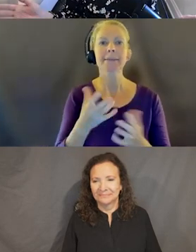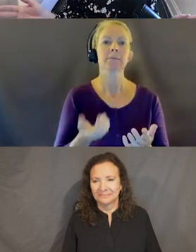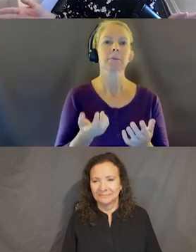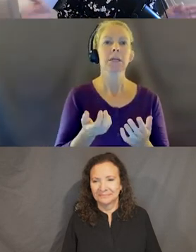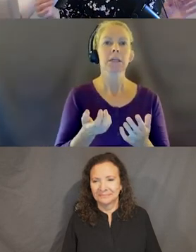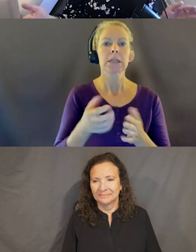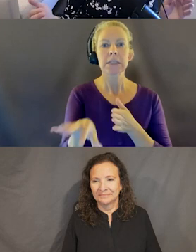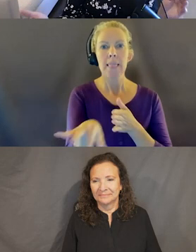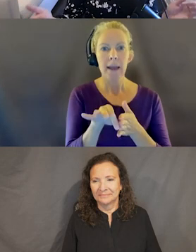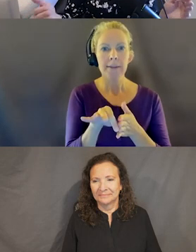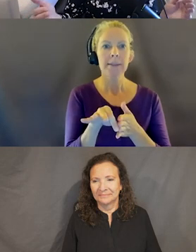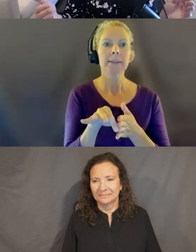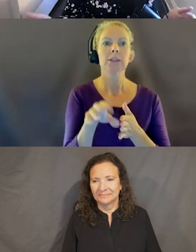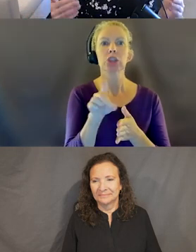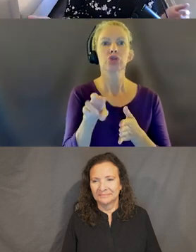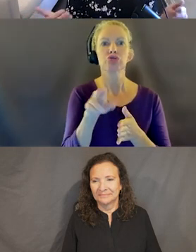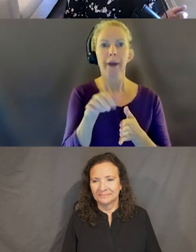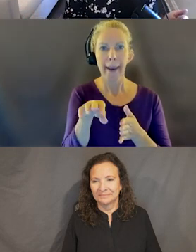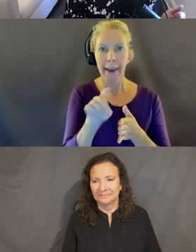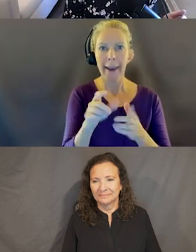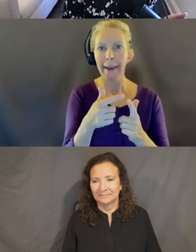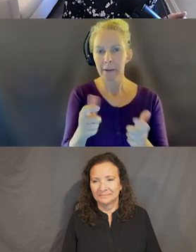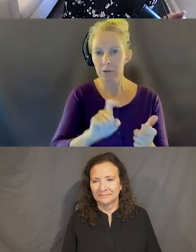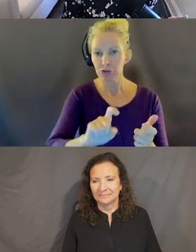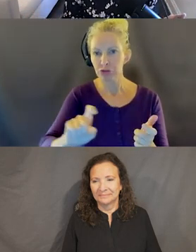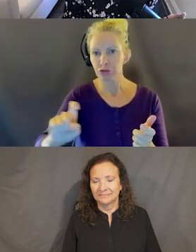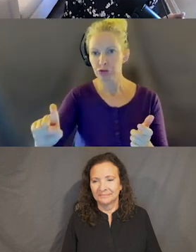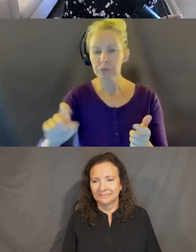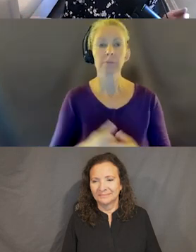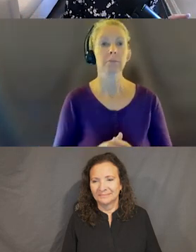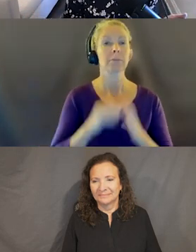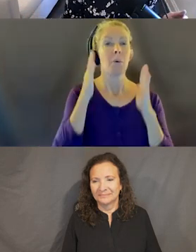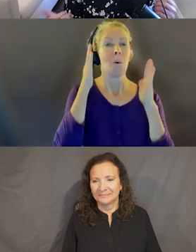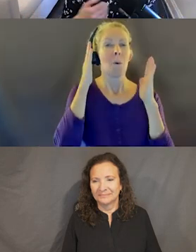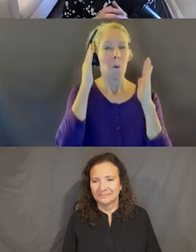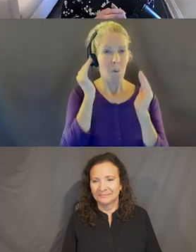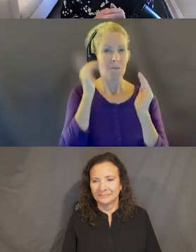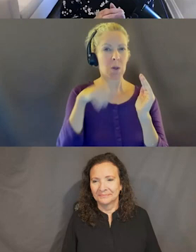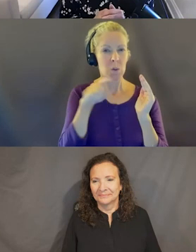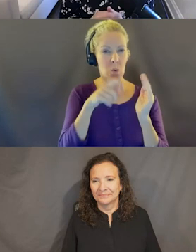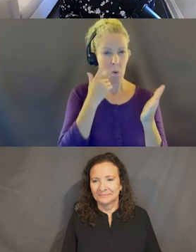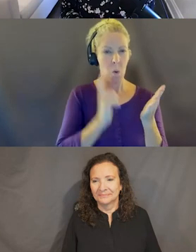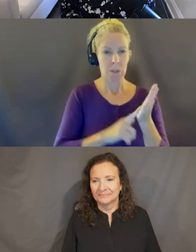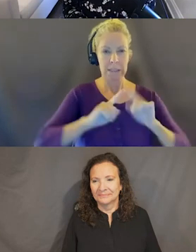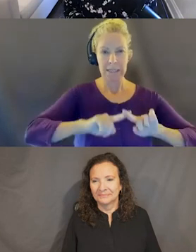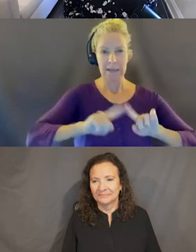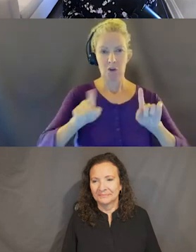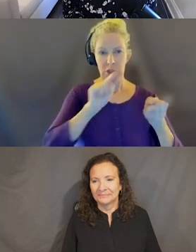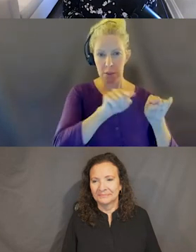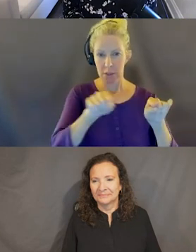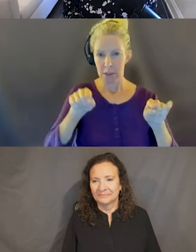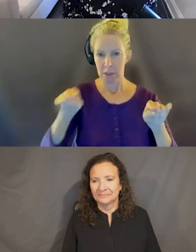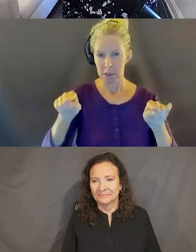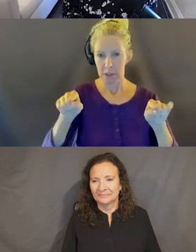point I'm trying to make, and I hope it's being conveyed to you, those of you who are cited and can perceive these designs. I firmly believe